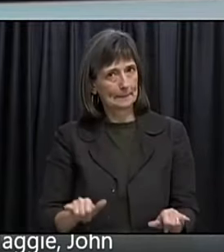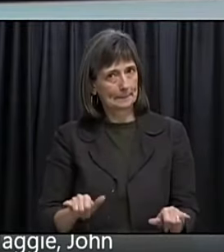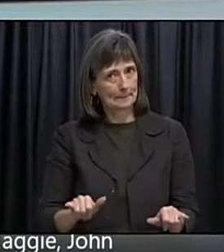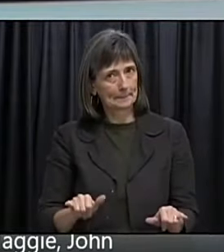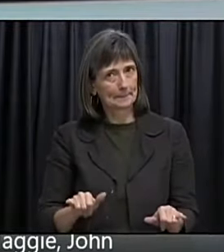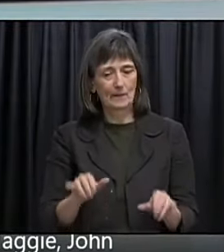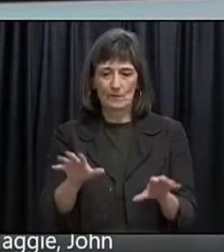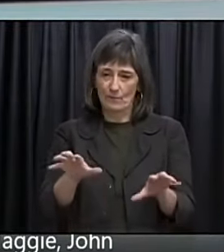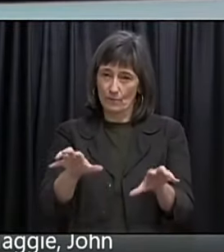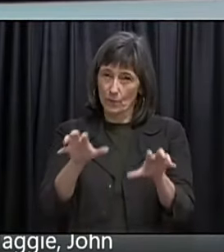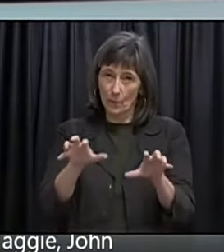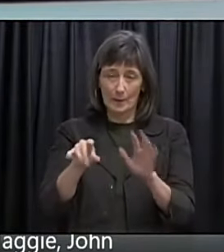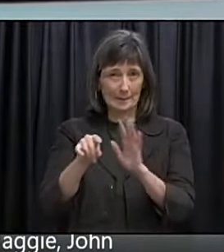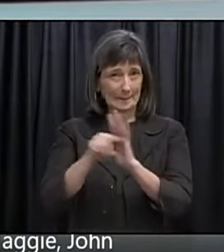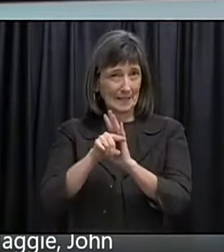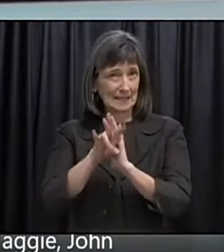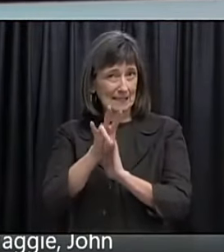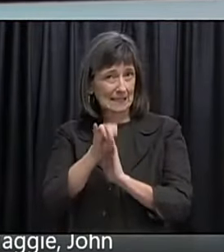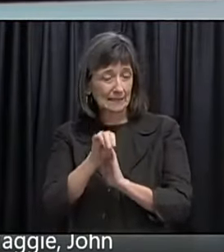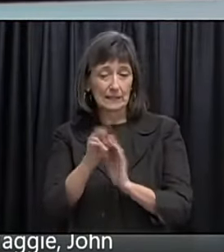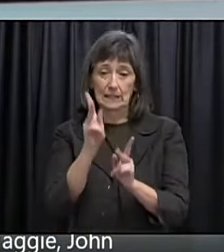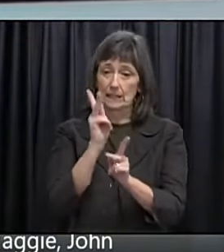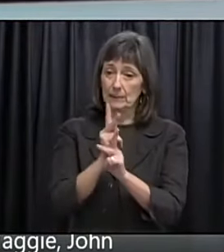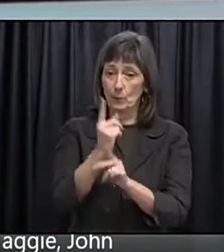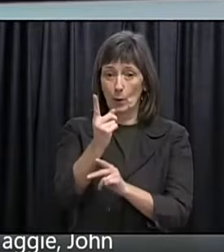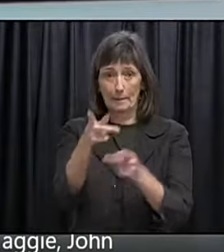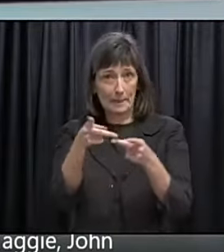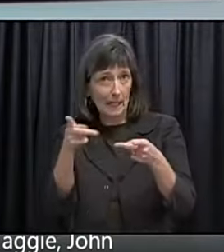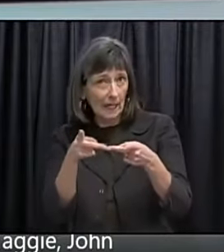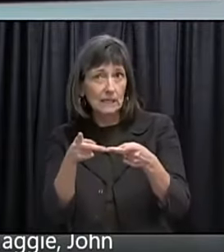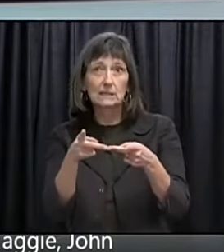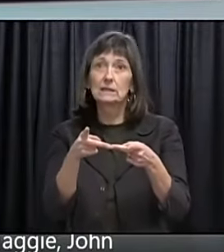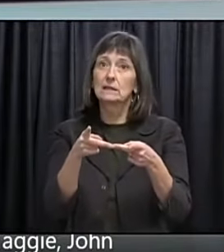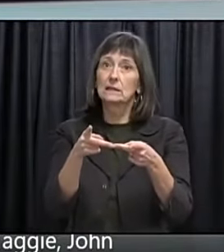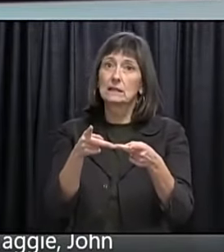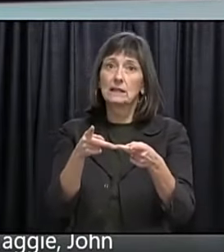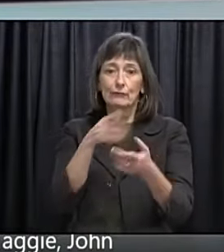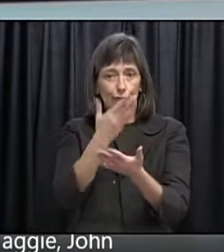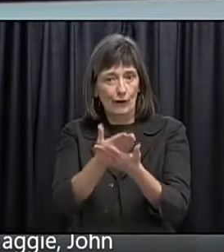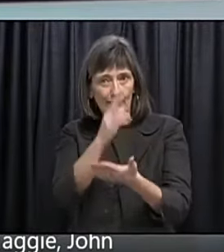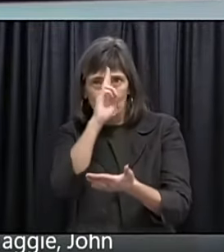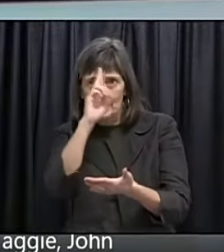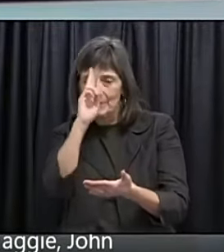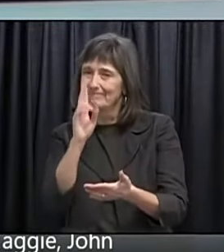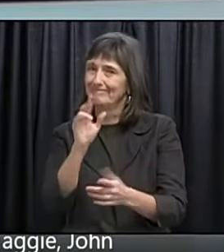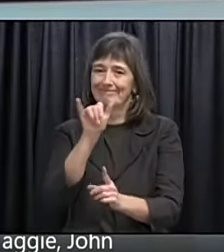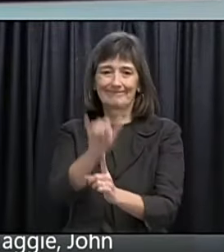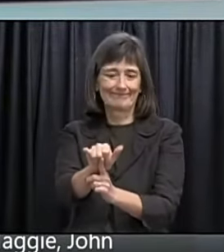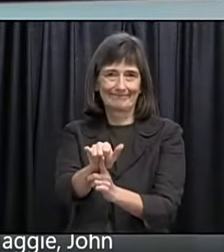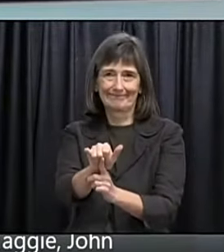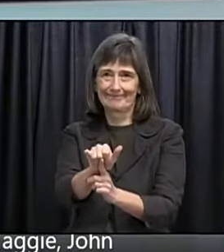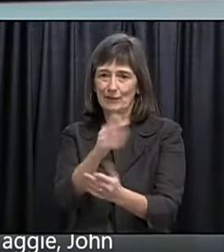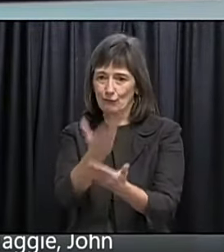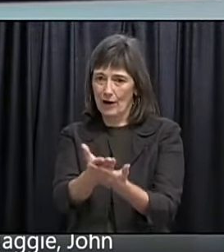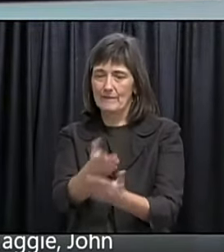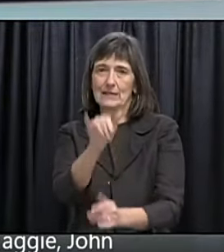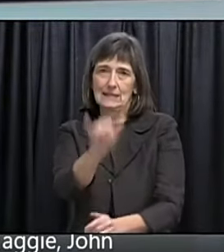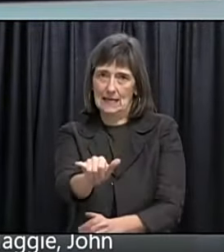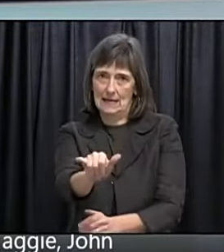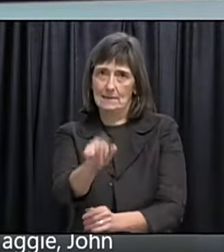has to be. Dispensed. Or. From the point. Of arrival. So once. get.